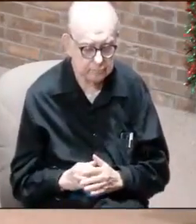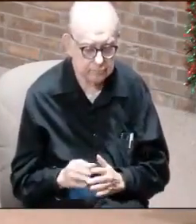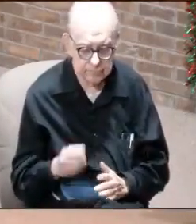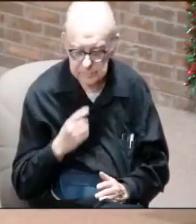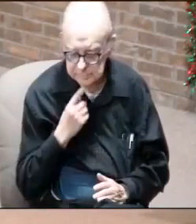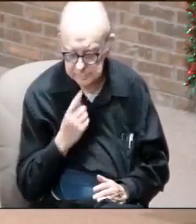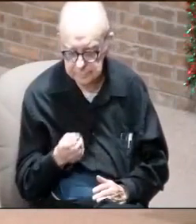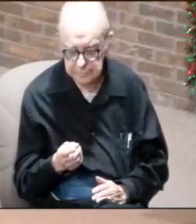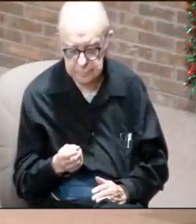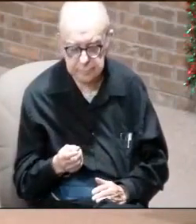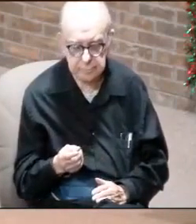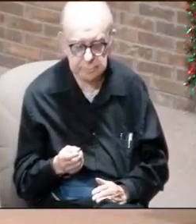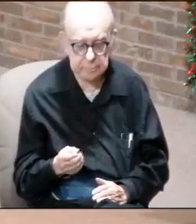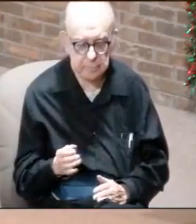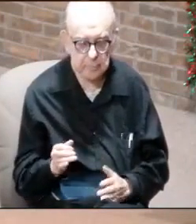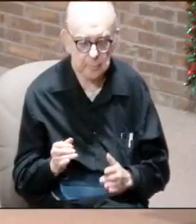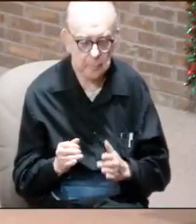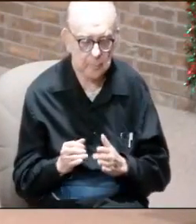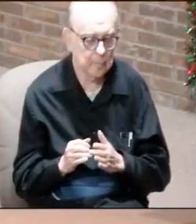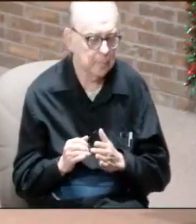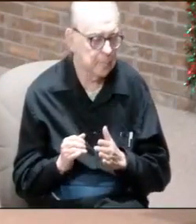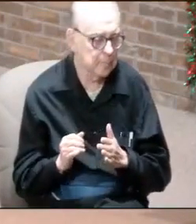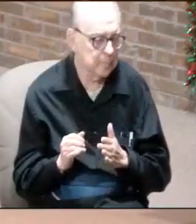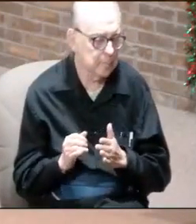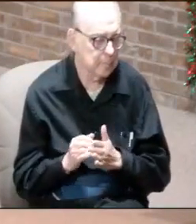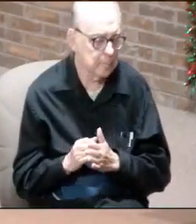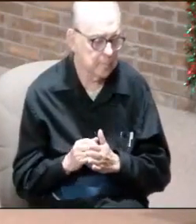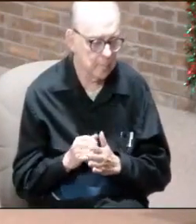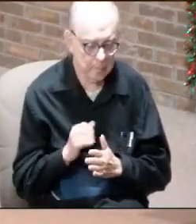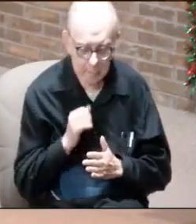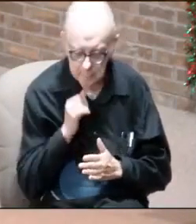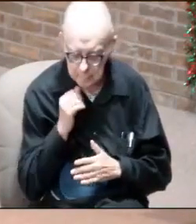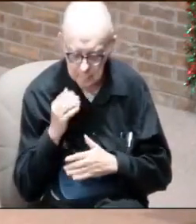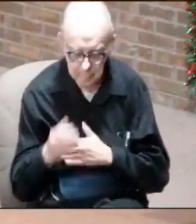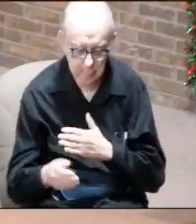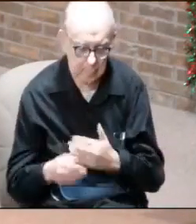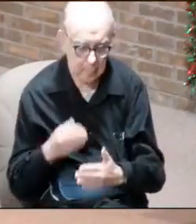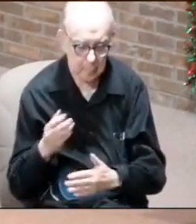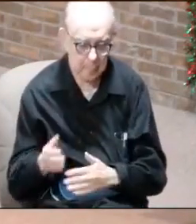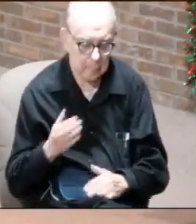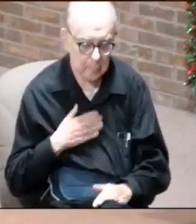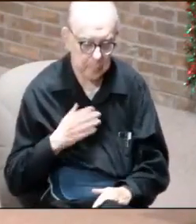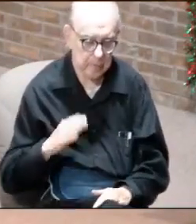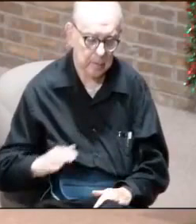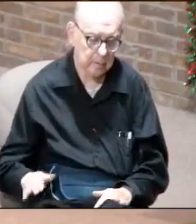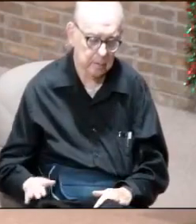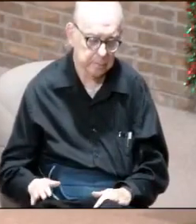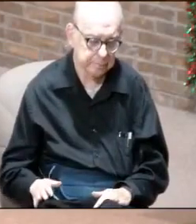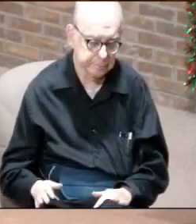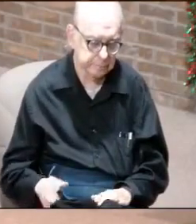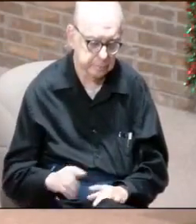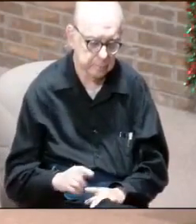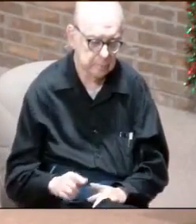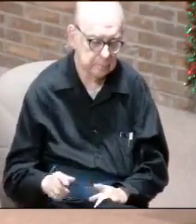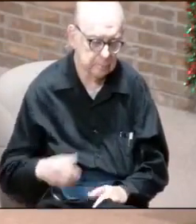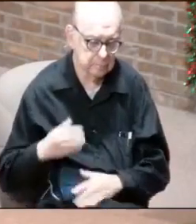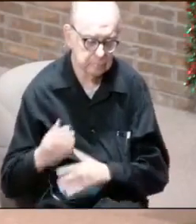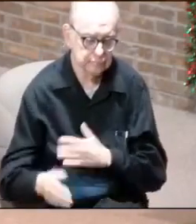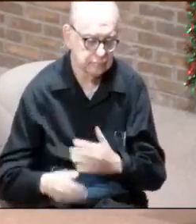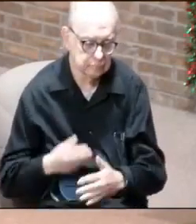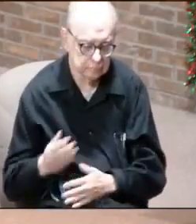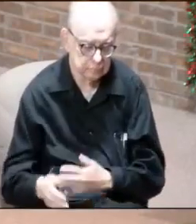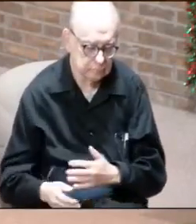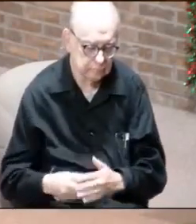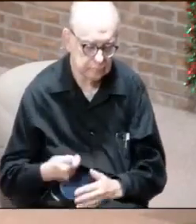said that not in the generation of my children, or the generation